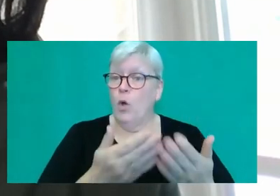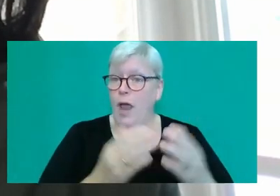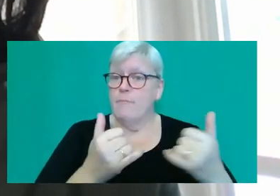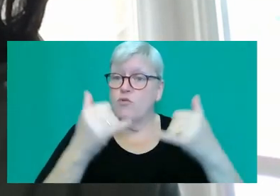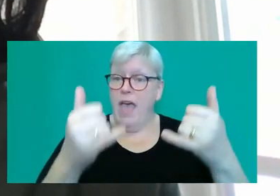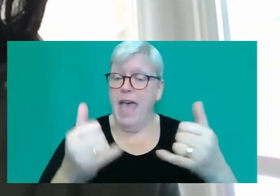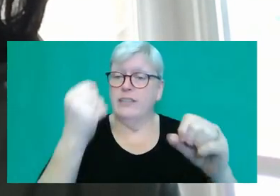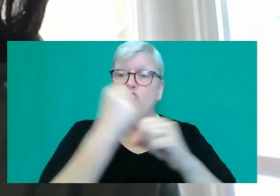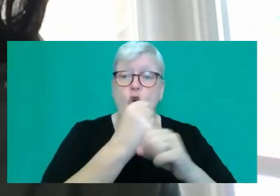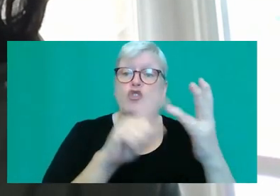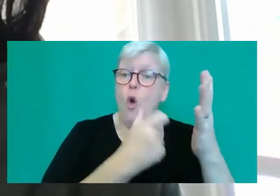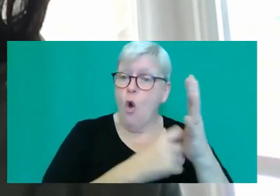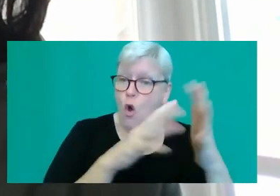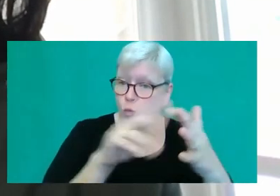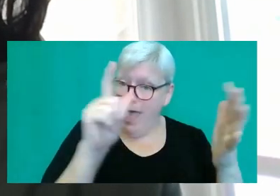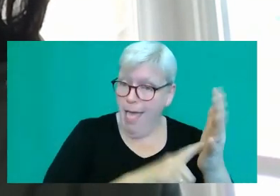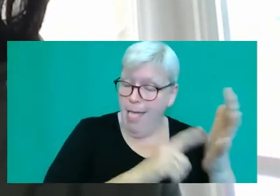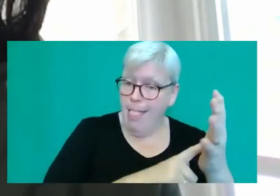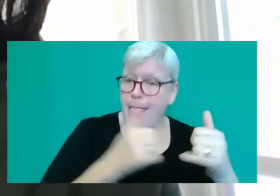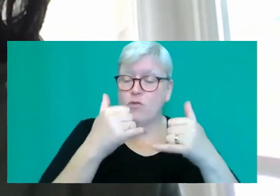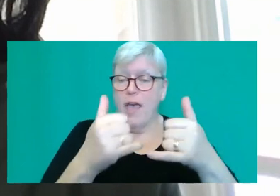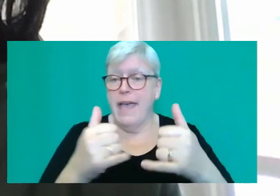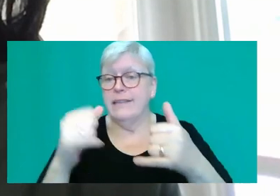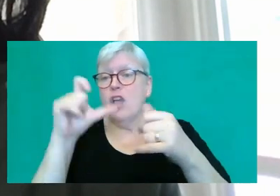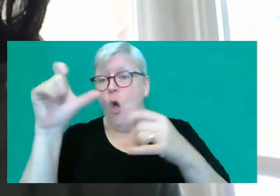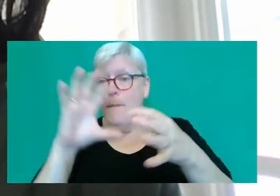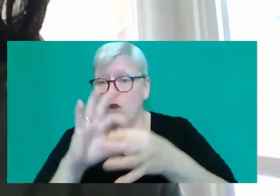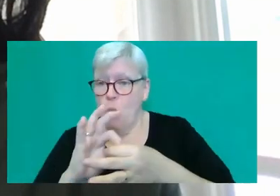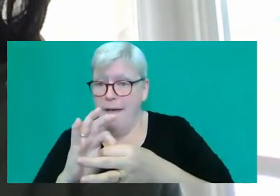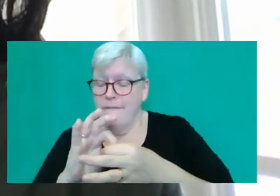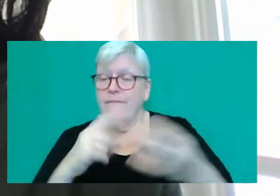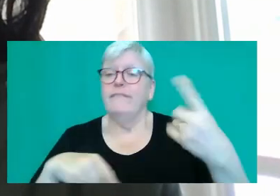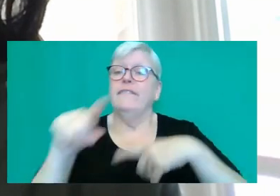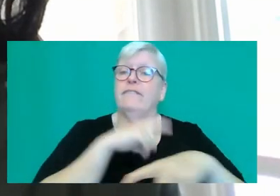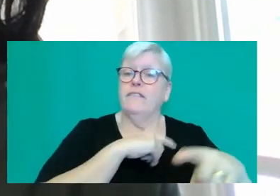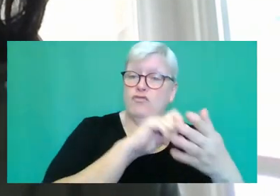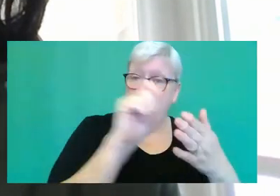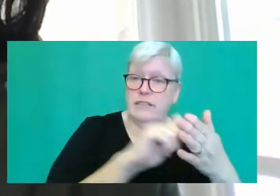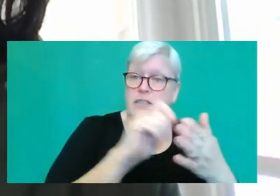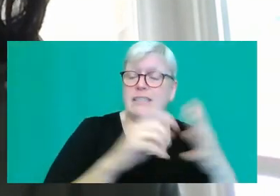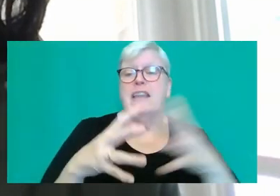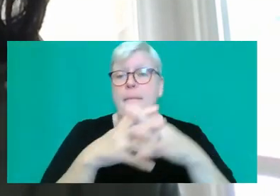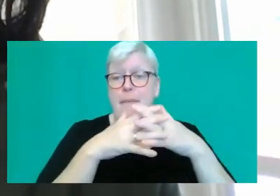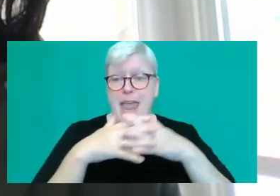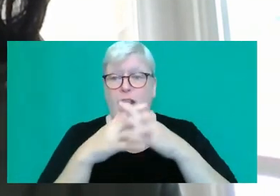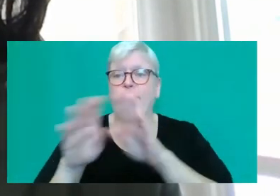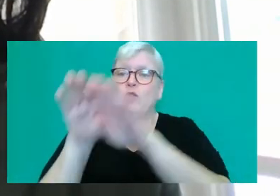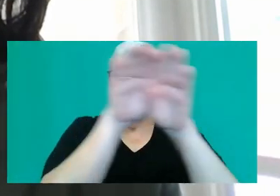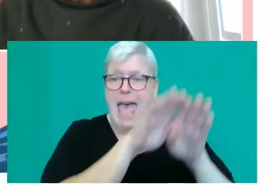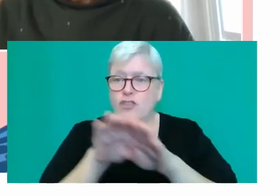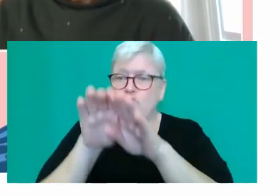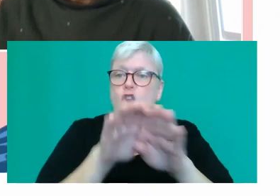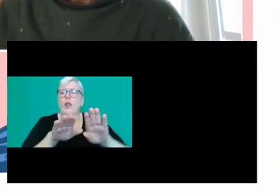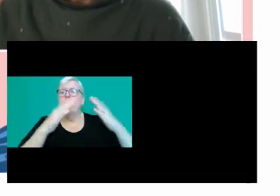George Orwell Prize, the Commonwealth Writers' Prize and in the US has been a finalist for the National Book Critics Circle Award